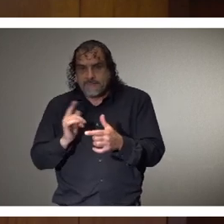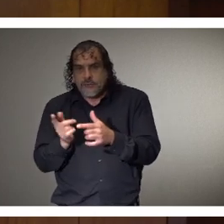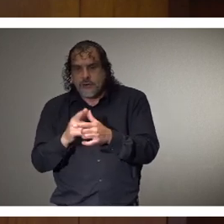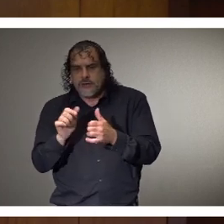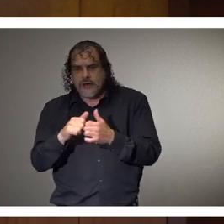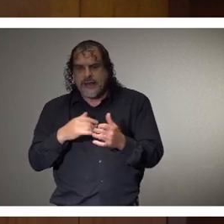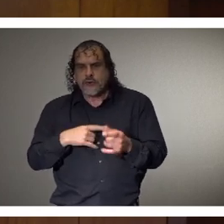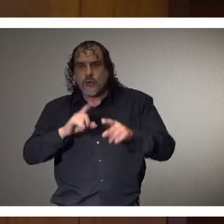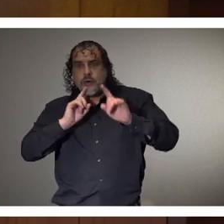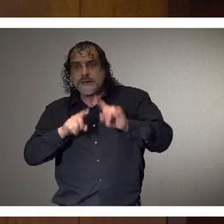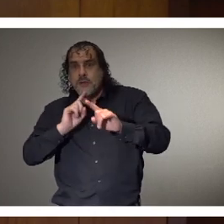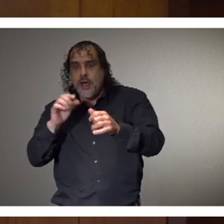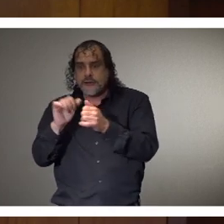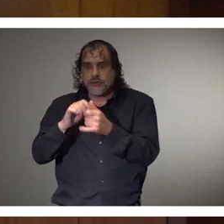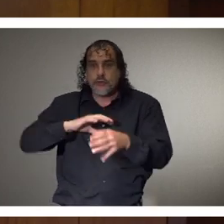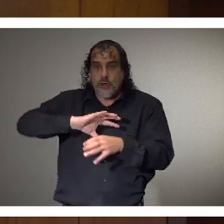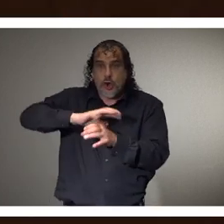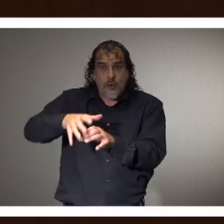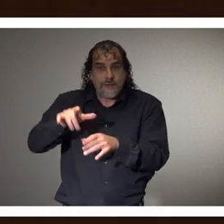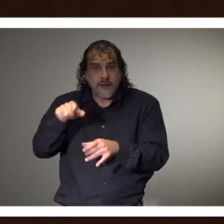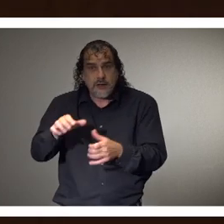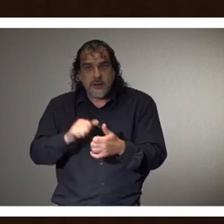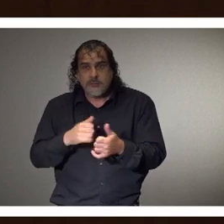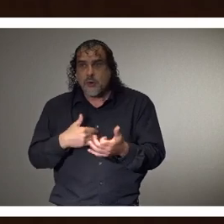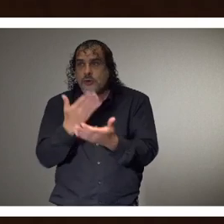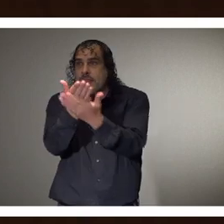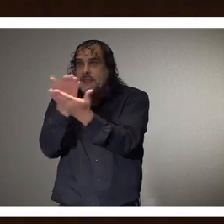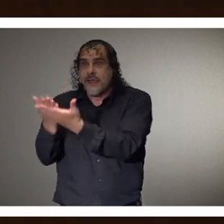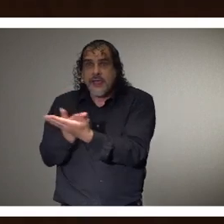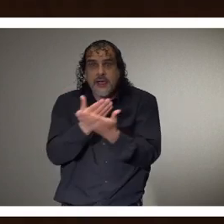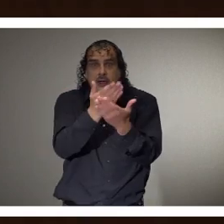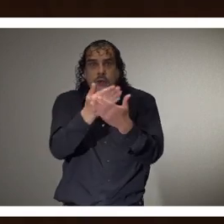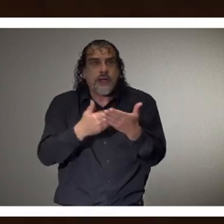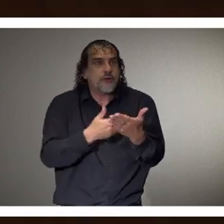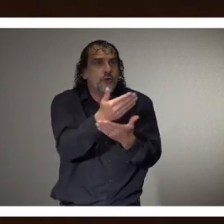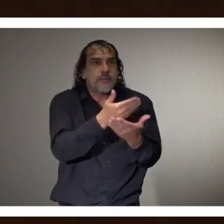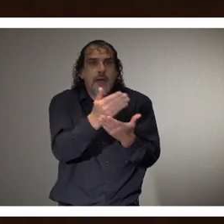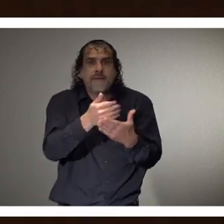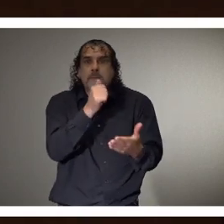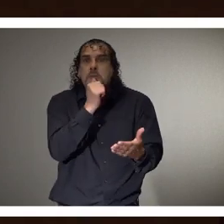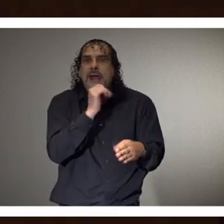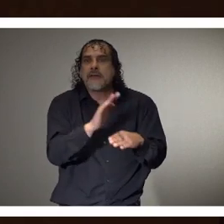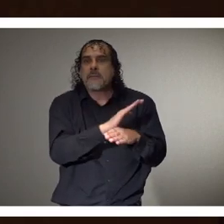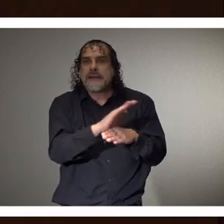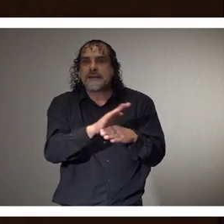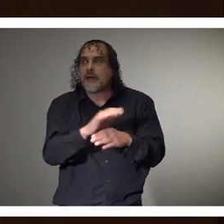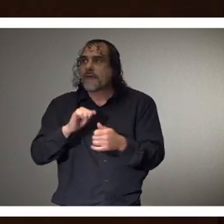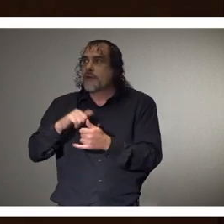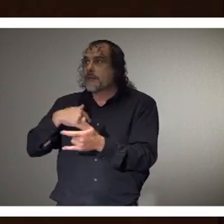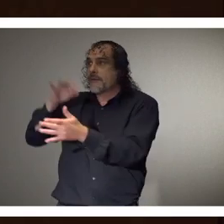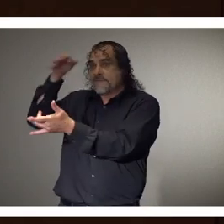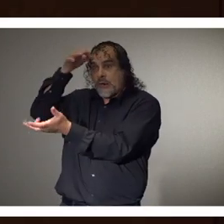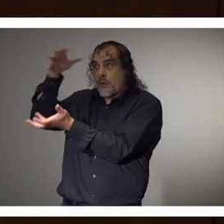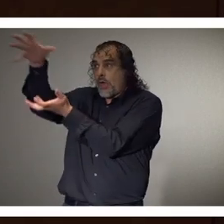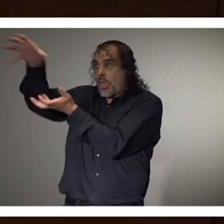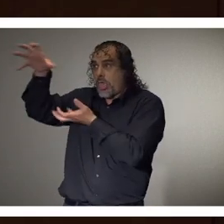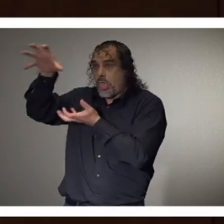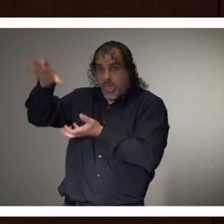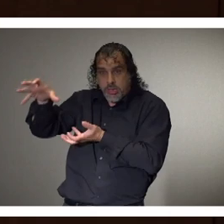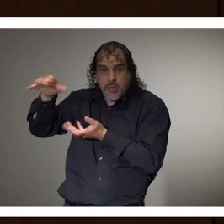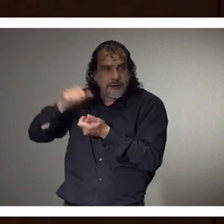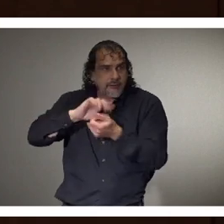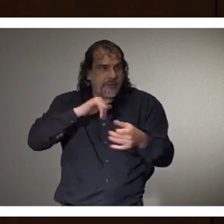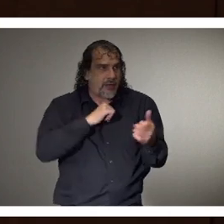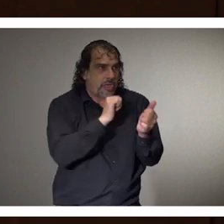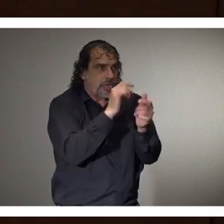response, much of the resources that we've had to acquire have been through the private sector outside of the national stockpile with federal resourcing. What this